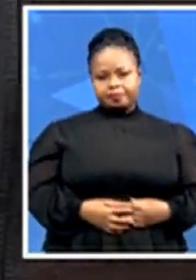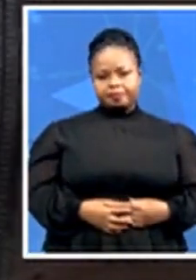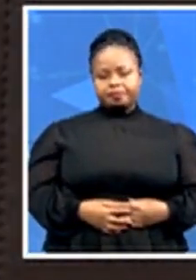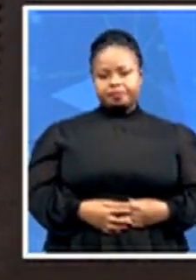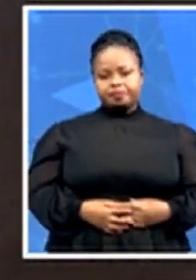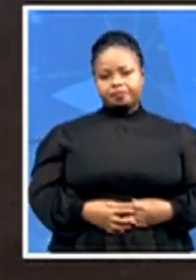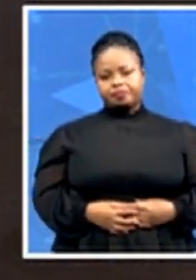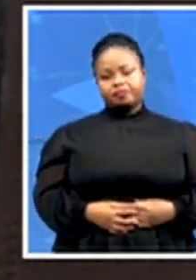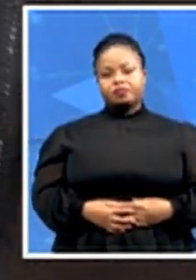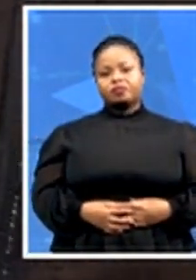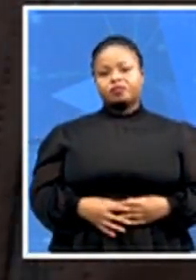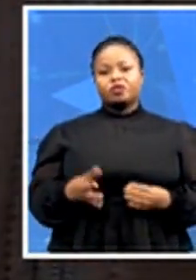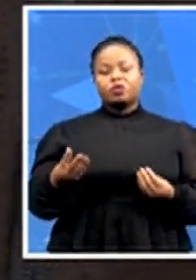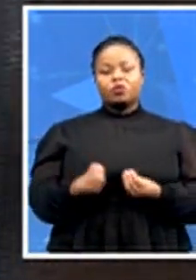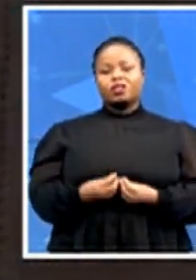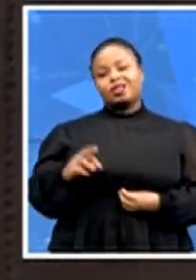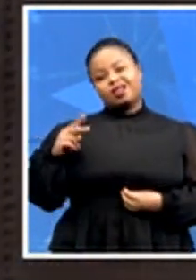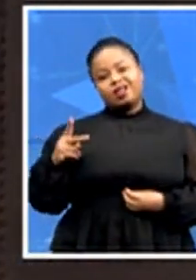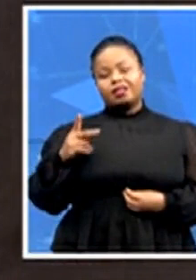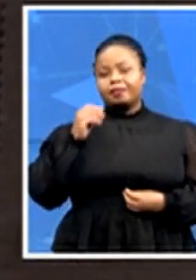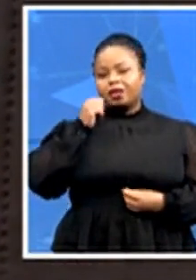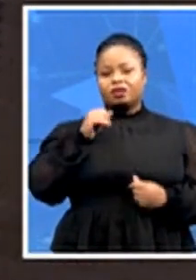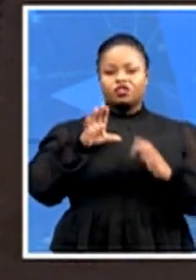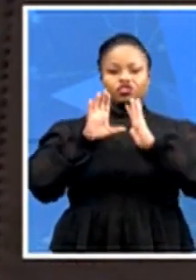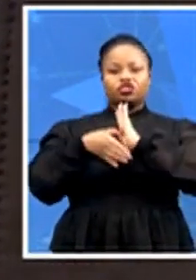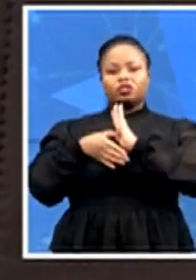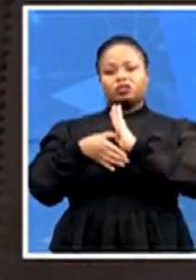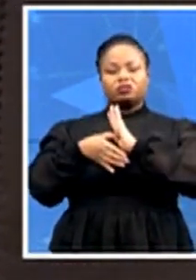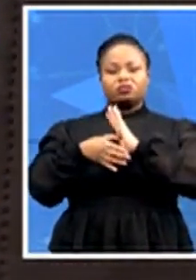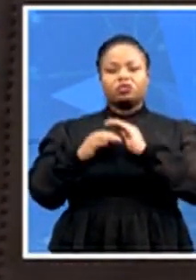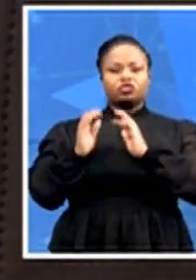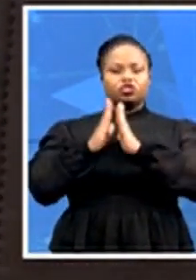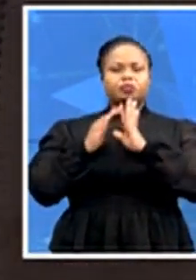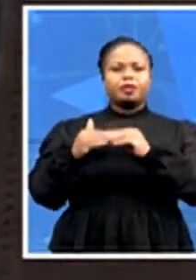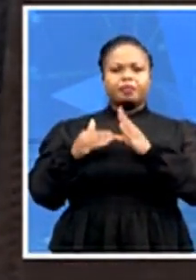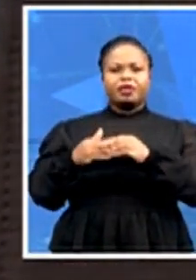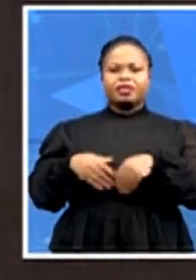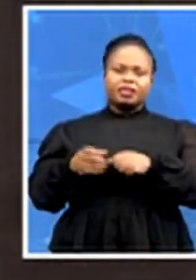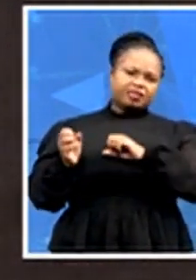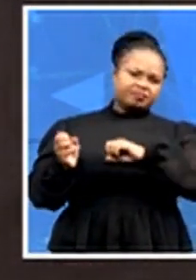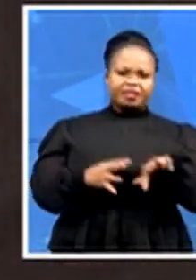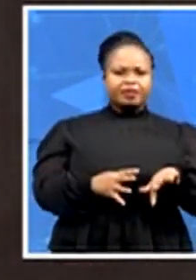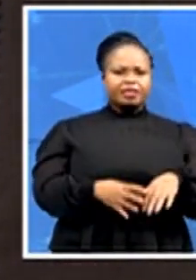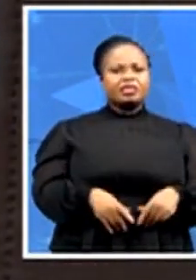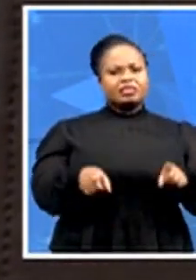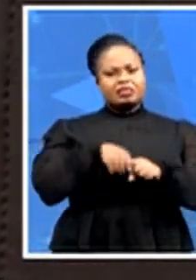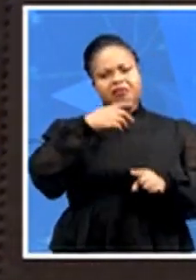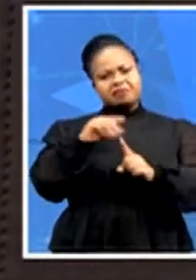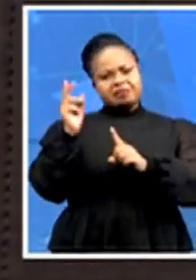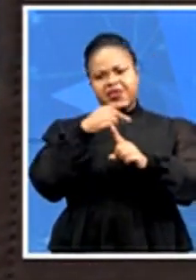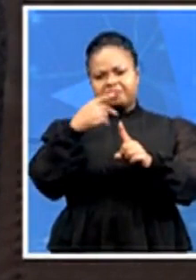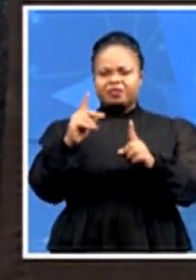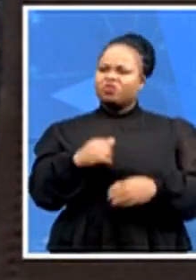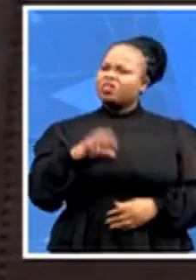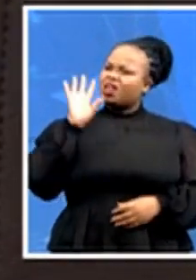We were with a disabled church member. They then dragged him down and was also beating. We did ask them, what is it that we have done?